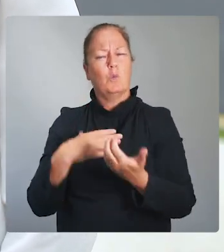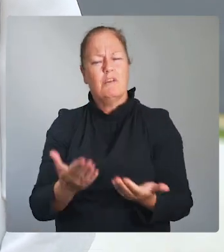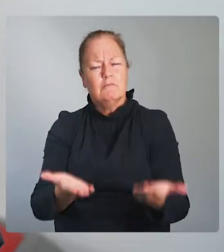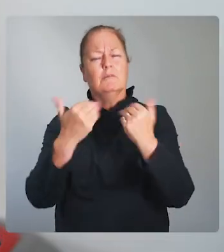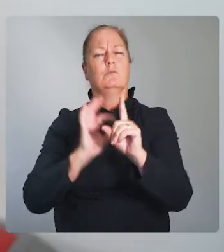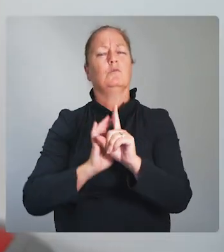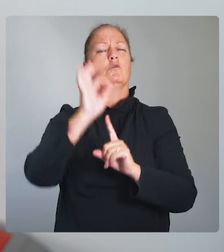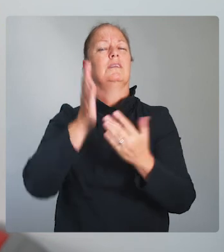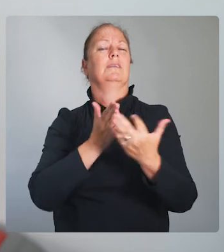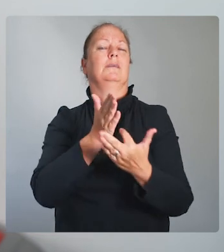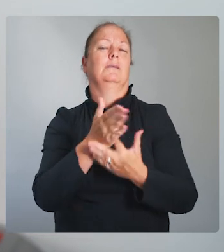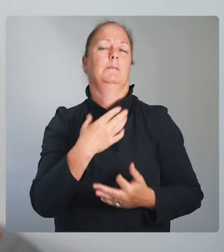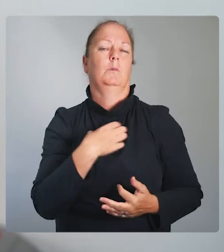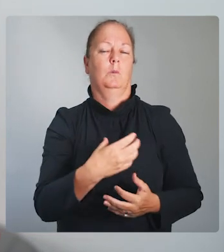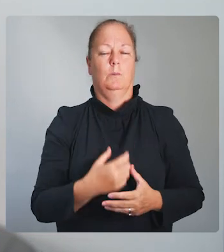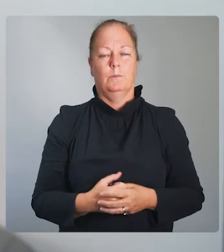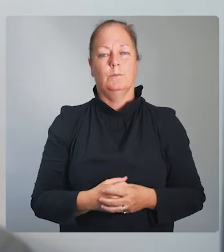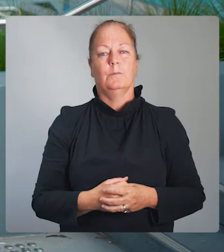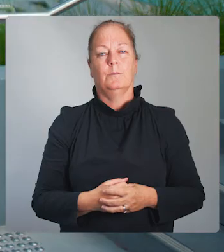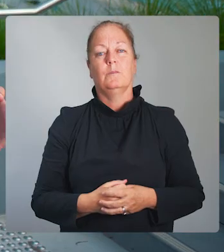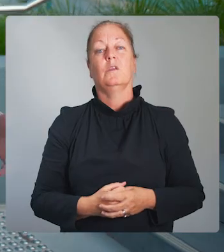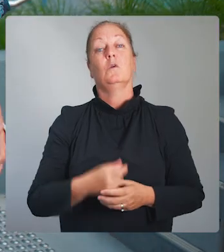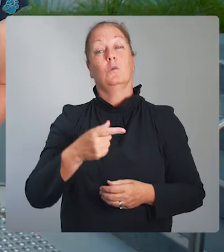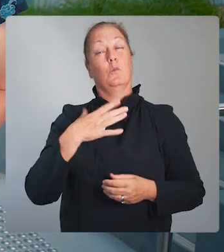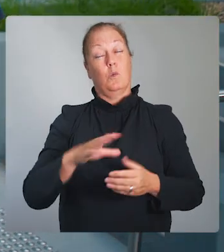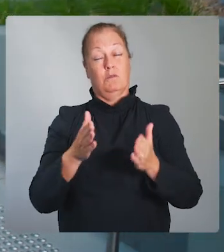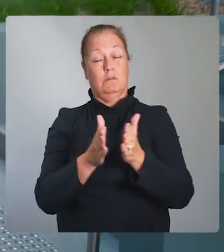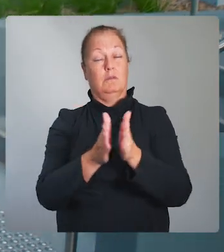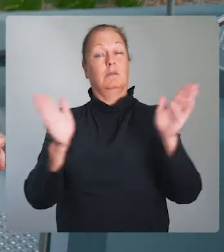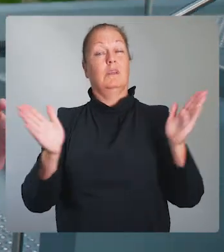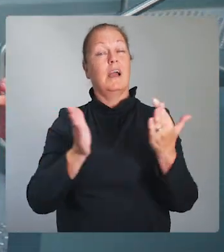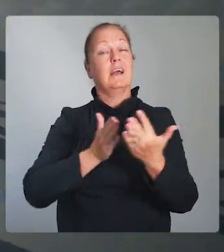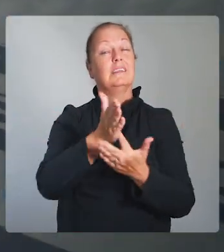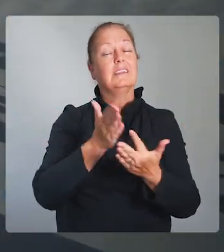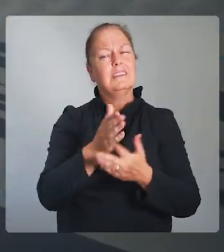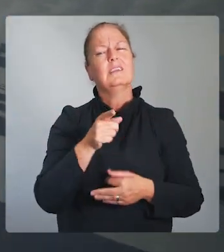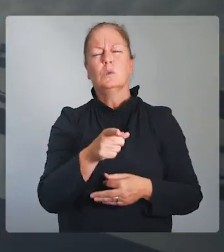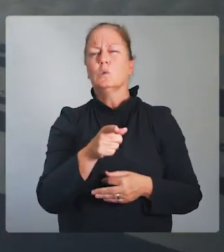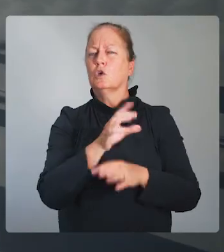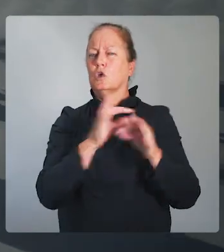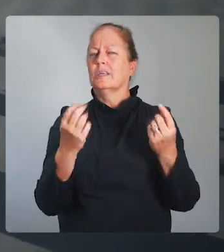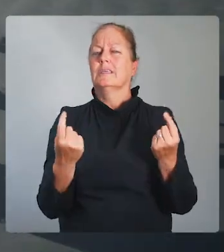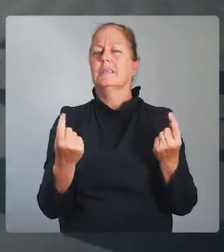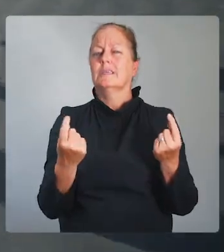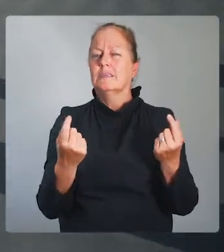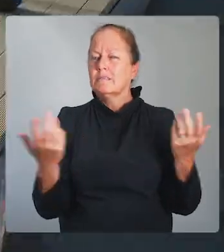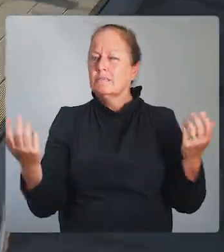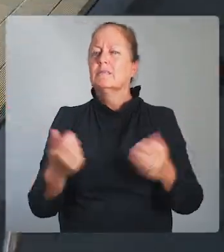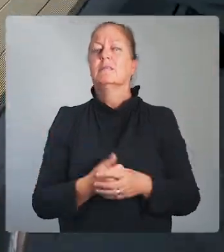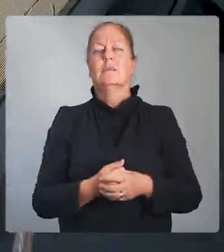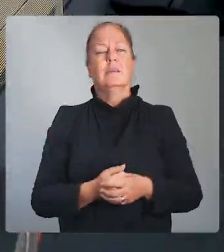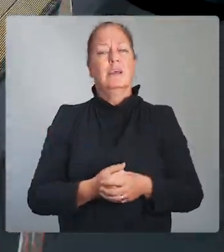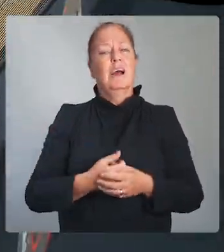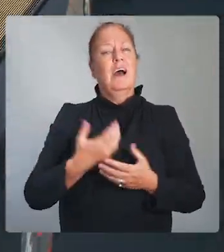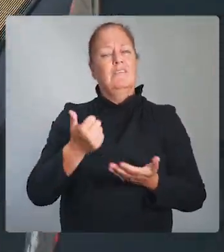Moorland. I think there's challenges in creating universal access in public spaces and that a lot of thought and resources